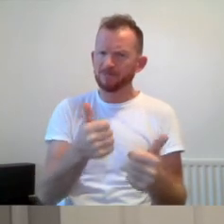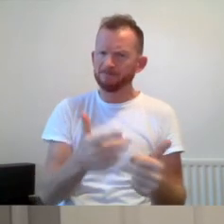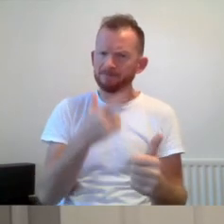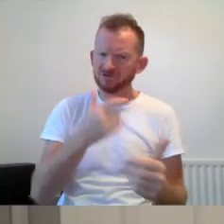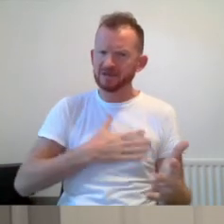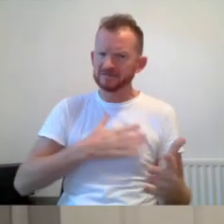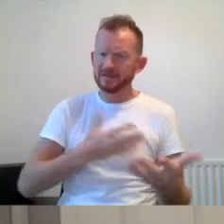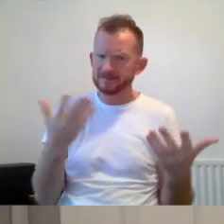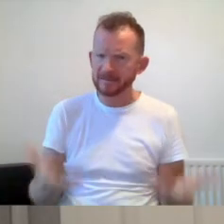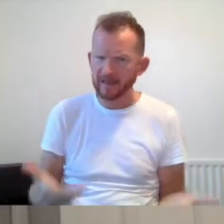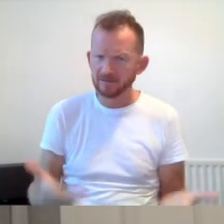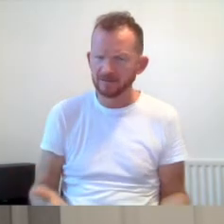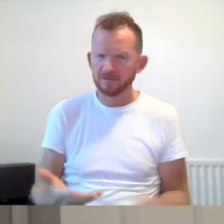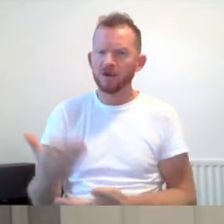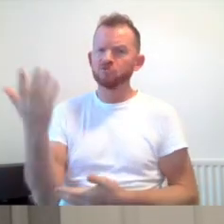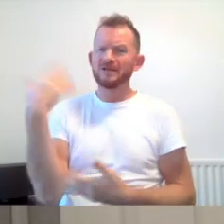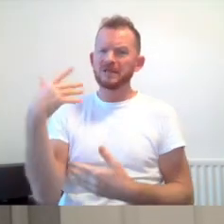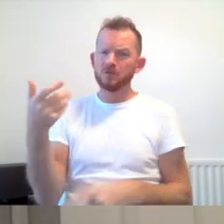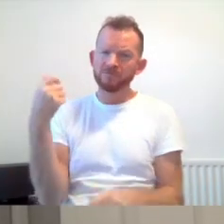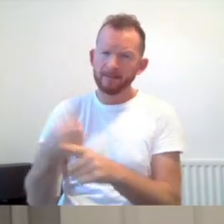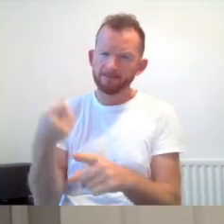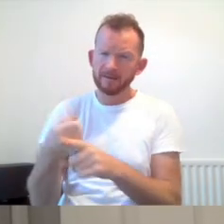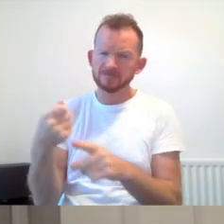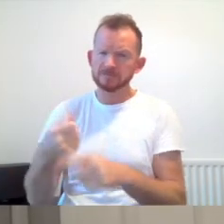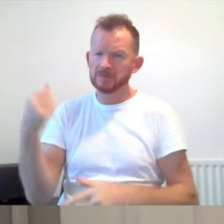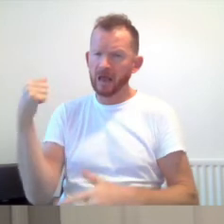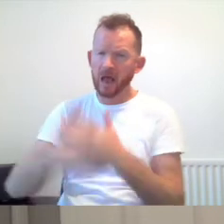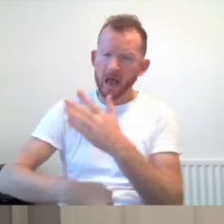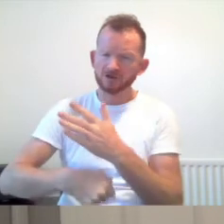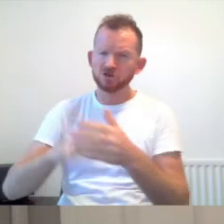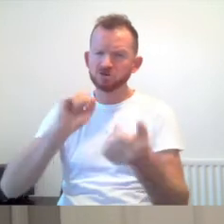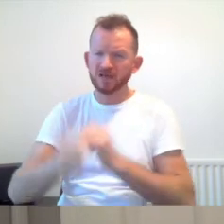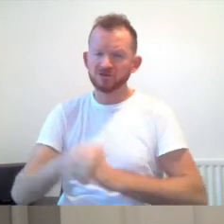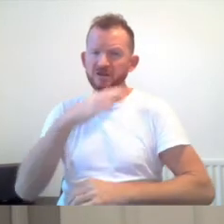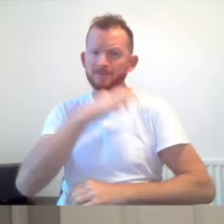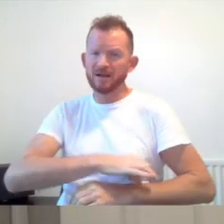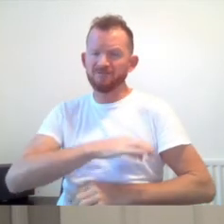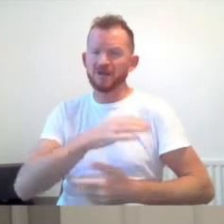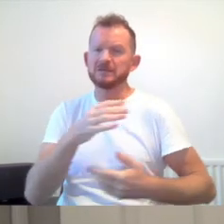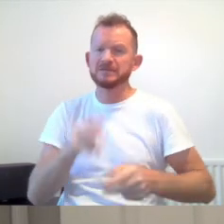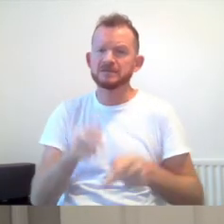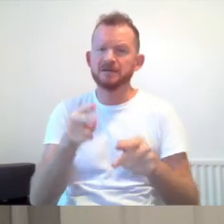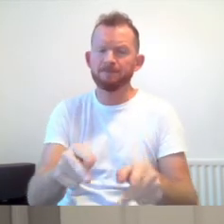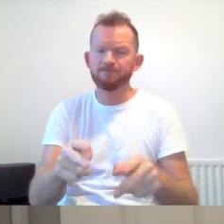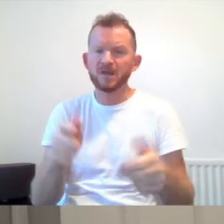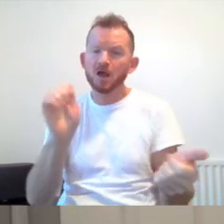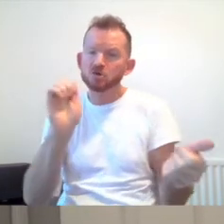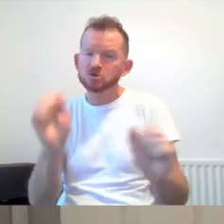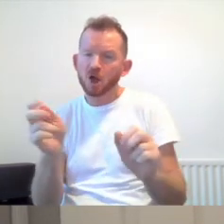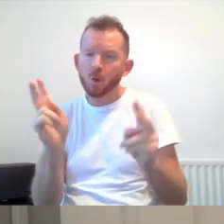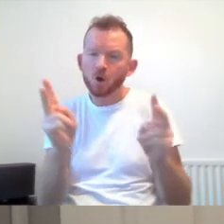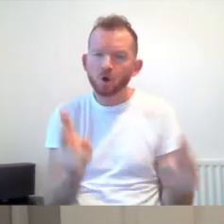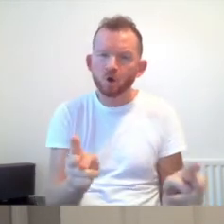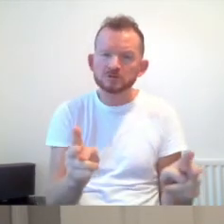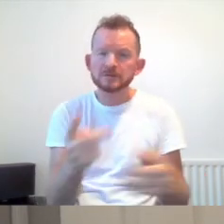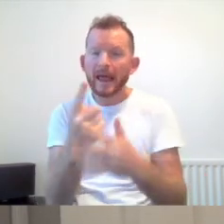continued to campaign against harsh changes to the benefits system, the slow cuts and eventual demolition of services like the